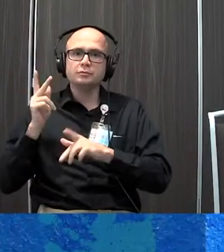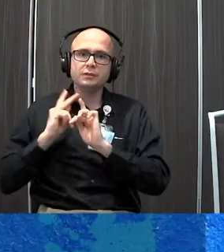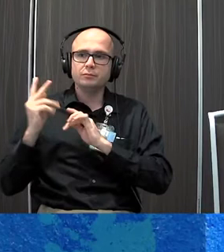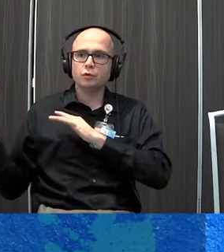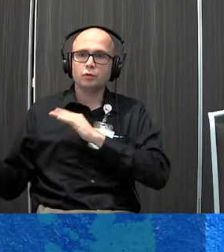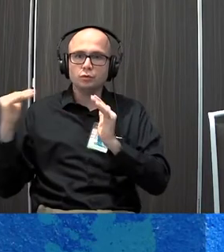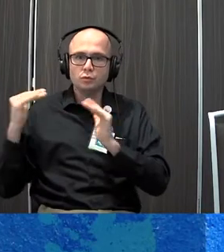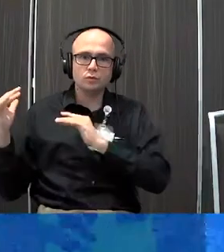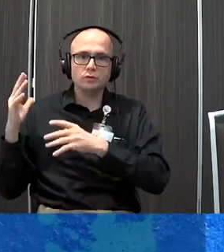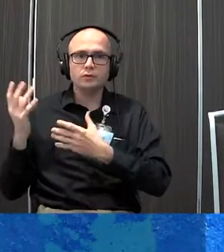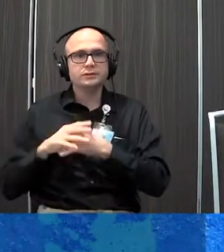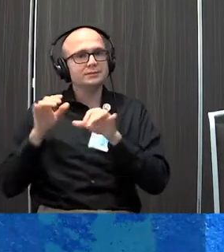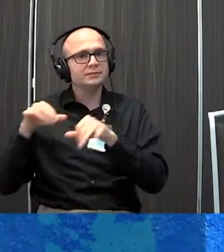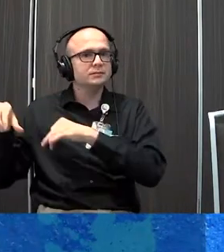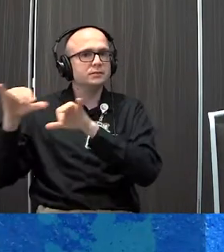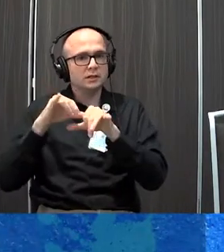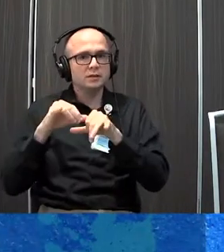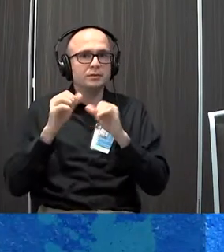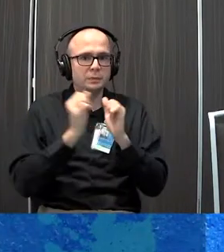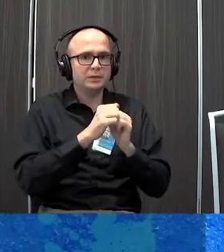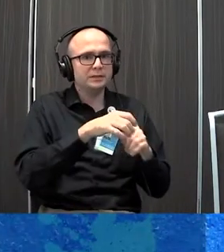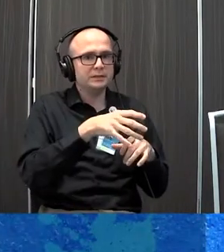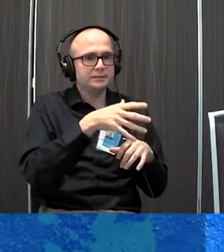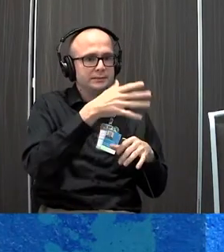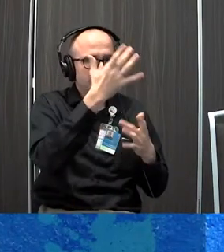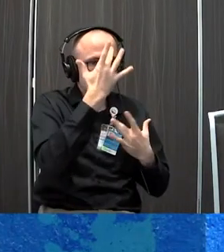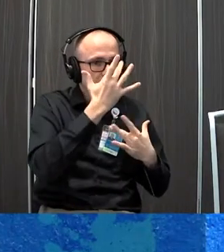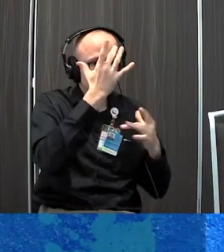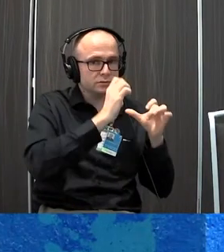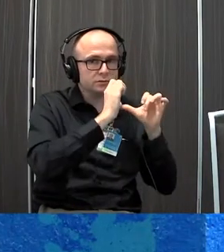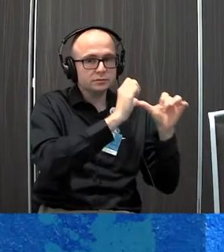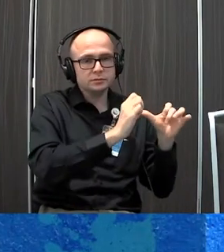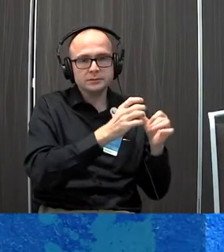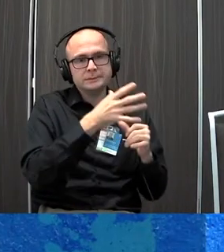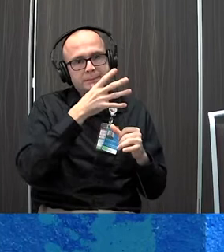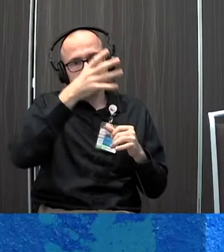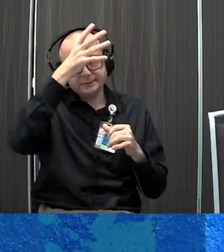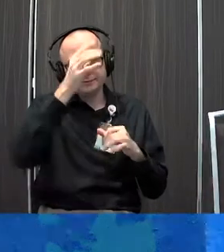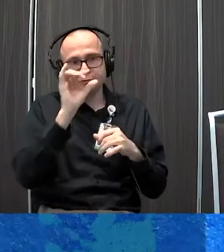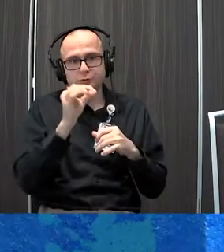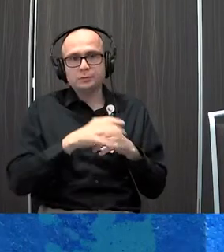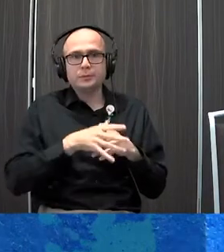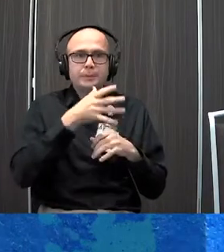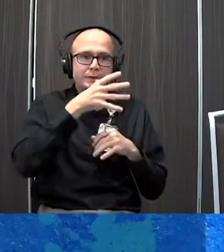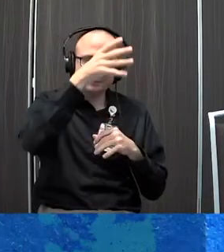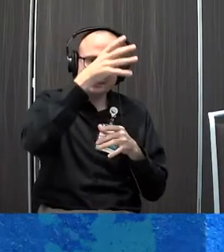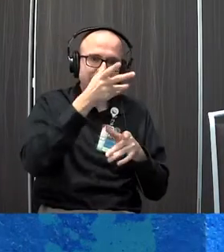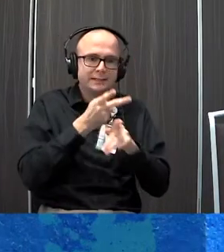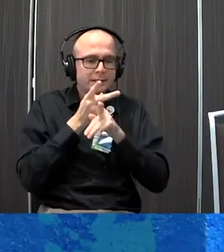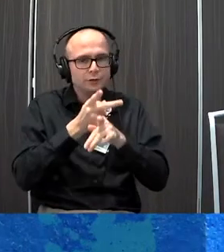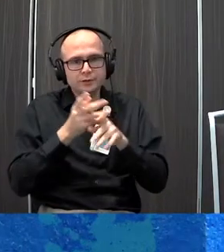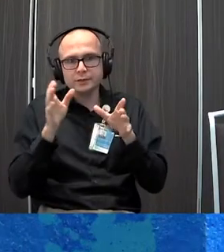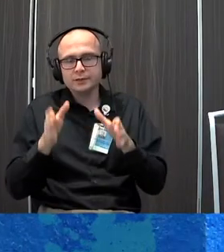of war. It's very common also when it comes to chronic illnesses. And certainly parents, and I say parents, guardians, caregivers